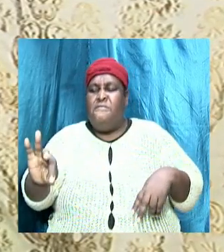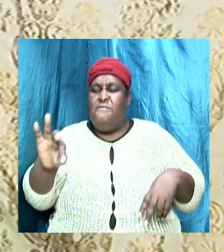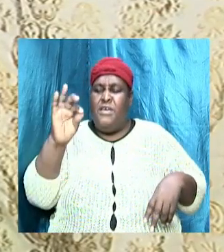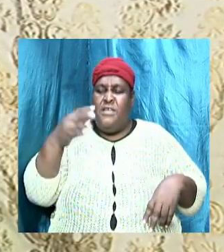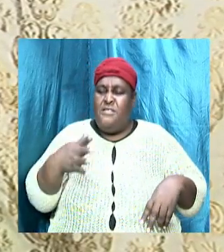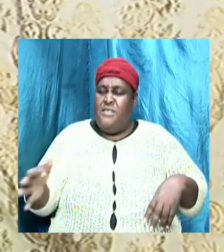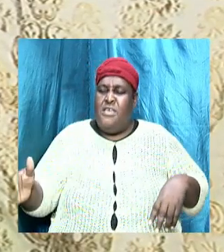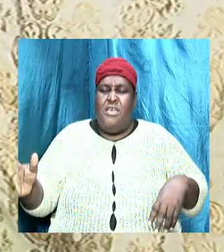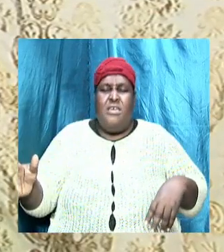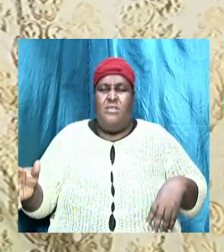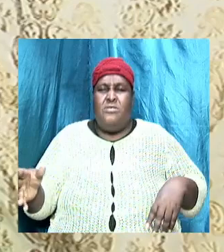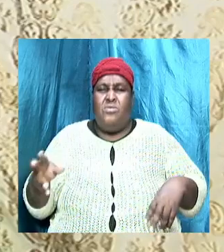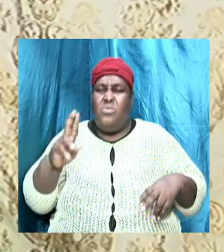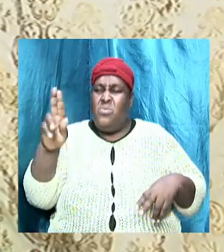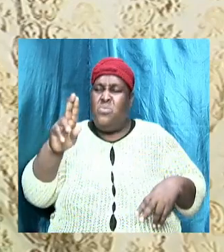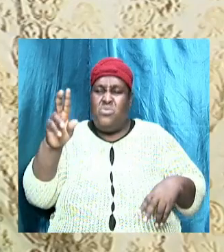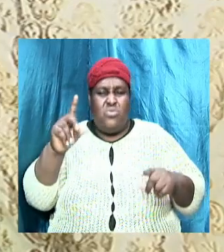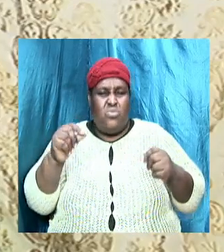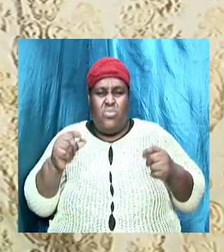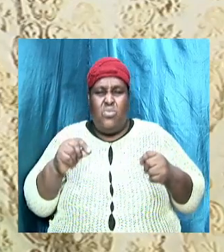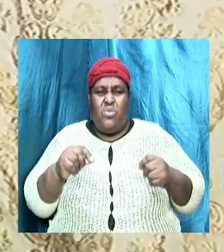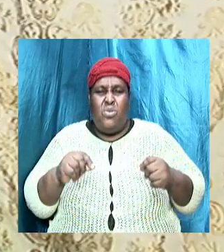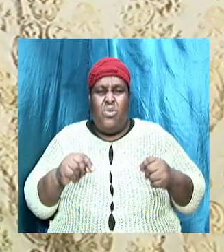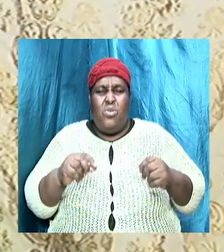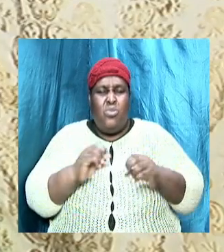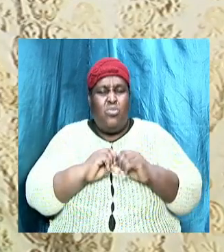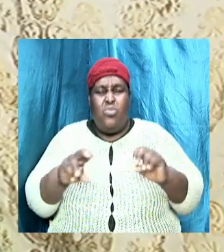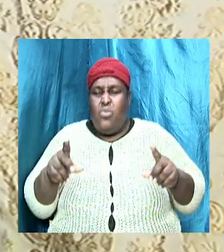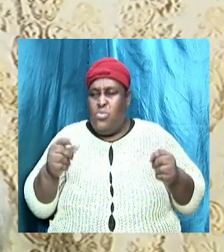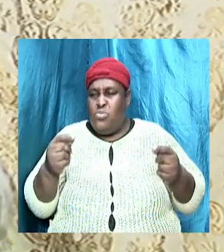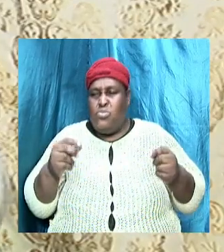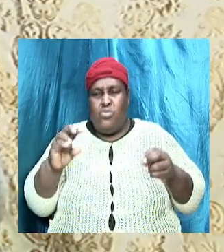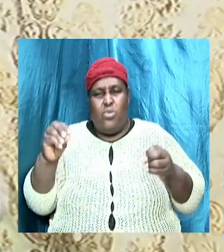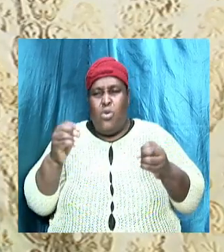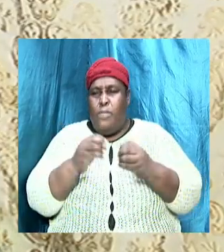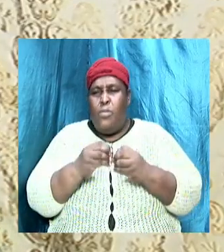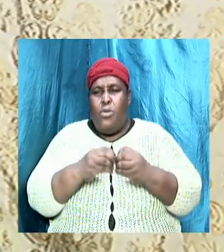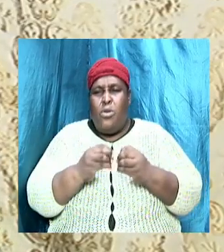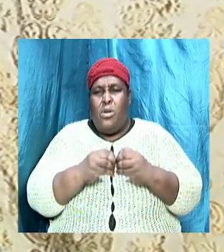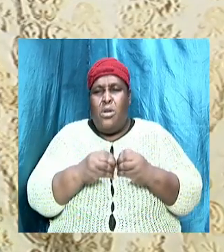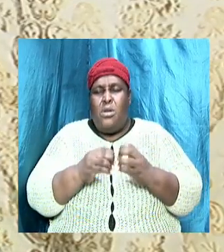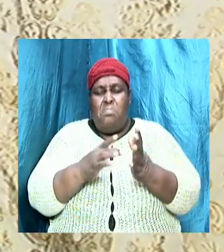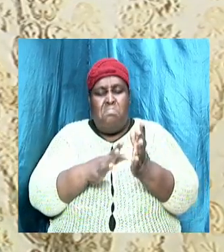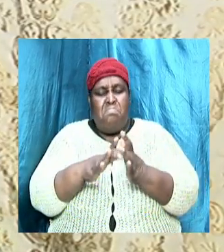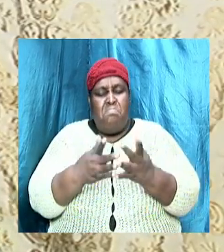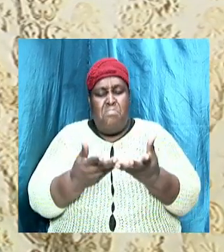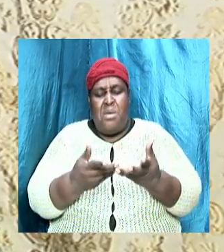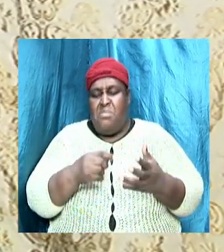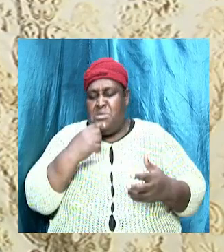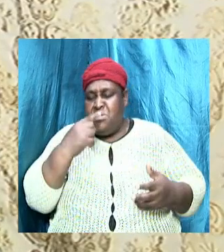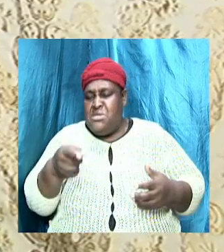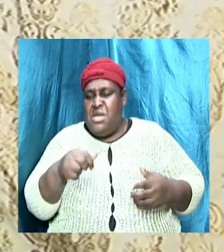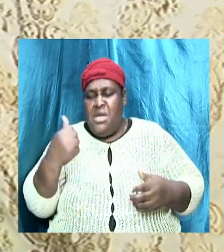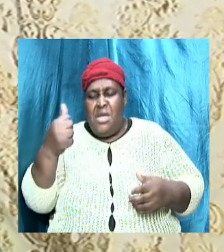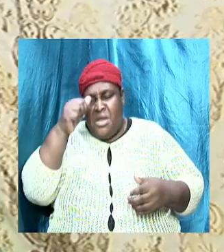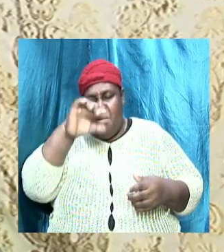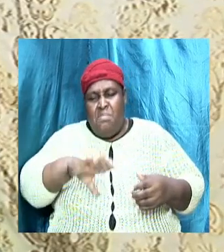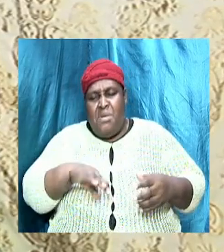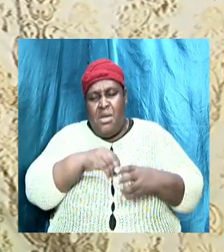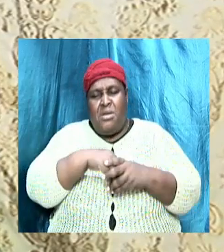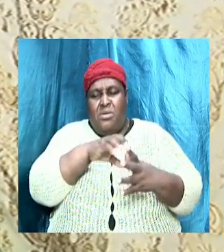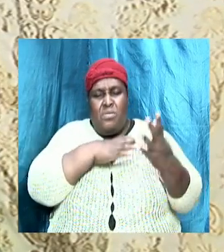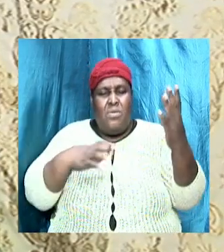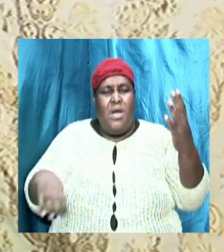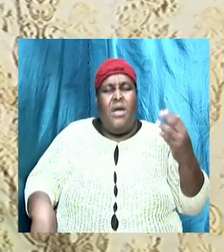you're just not doing them anymore. And the man being Christ, the Bible says, he's a new creation, but you're going to find out that,